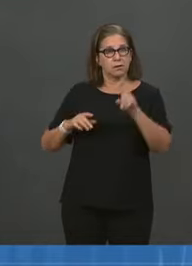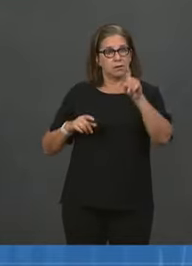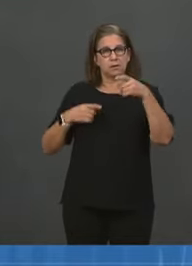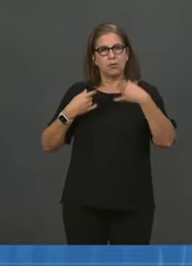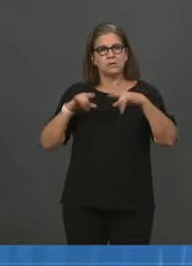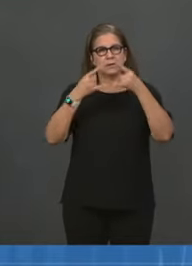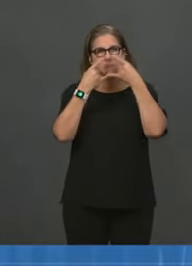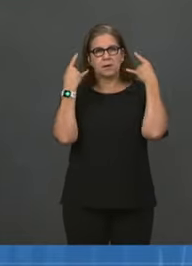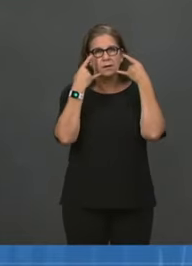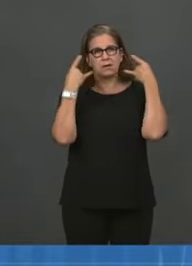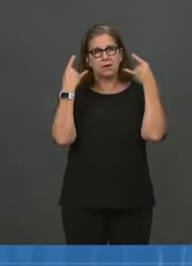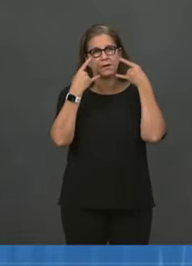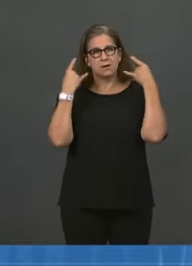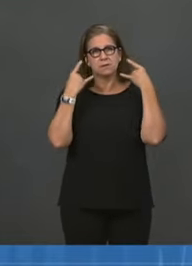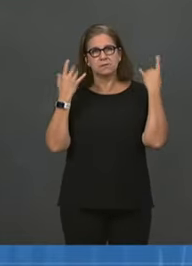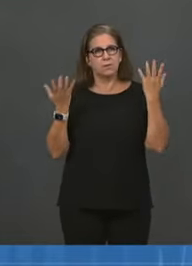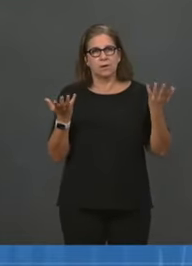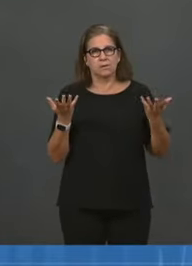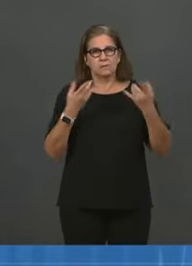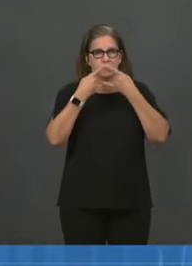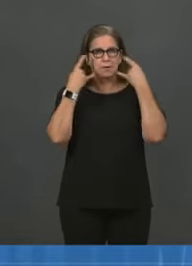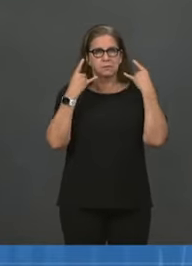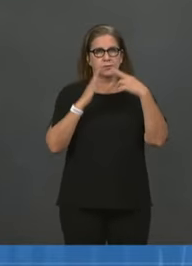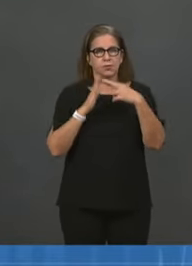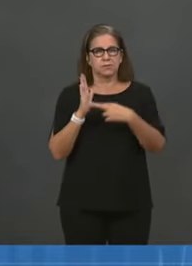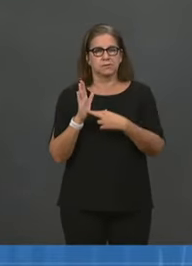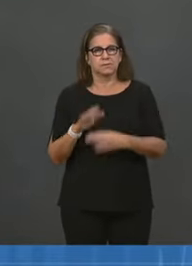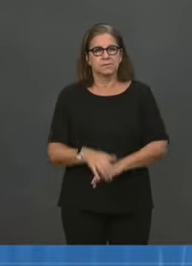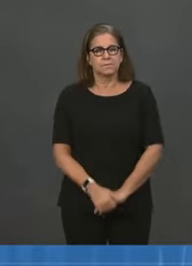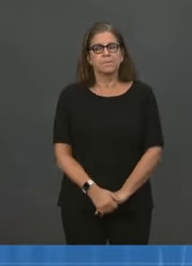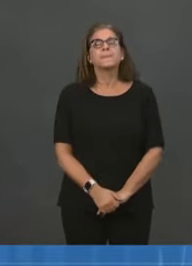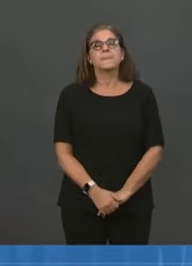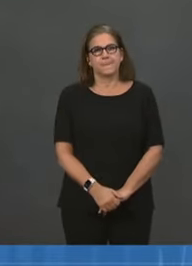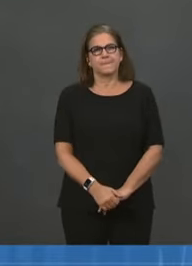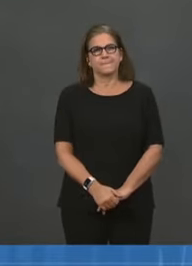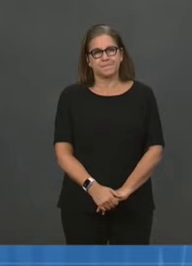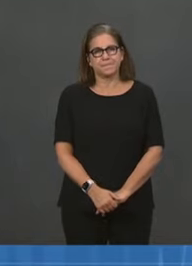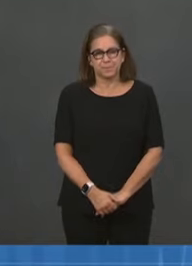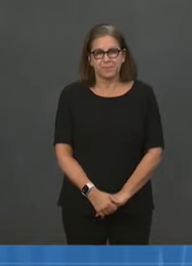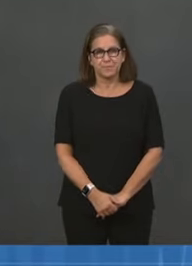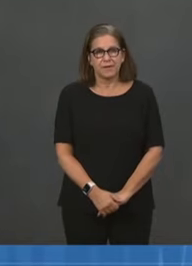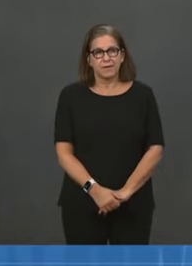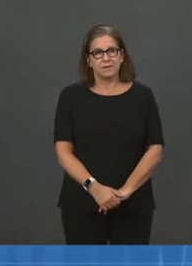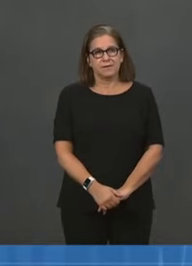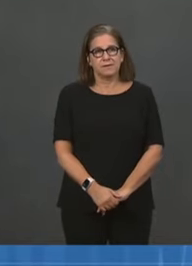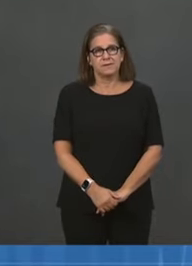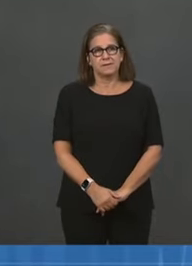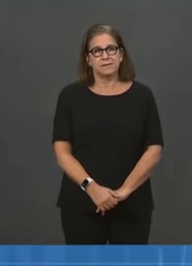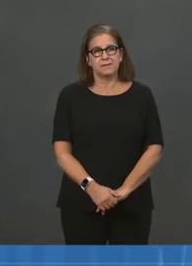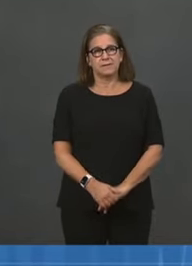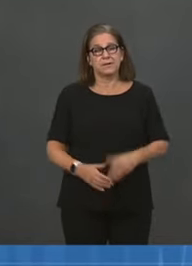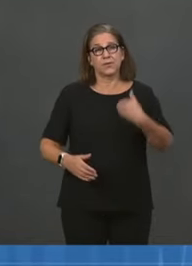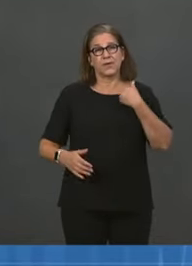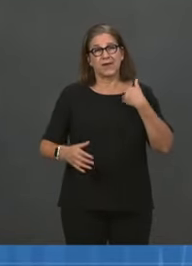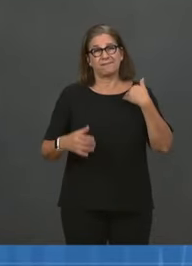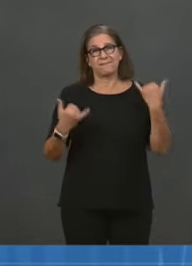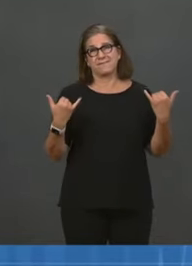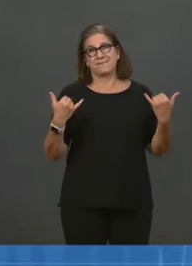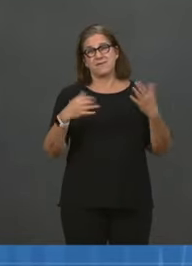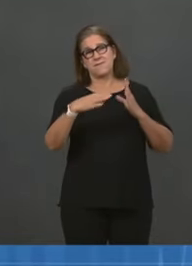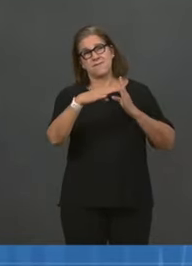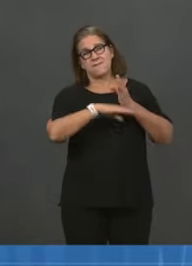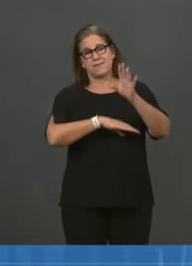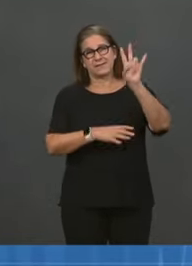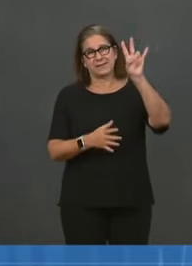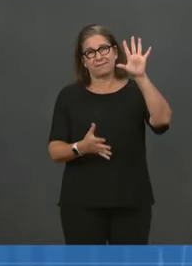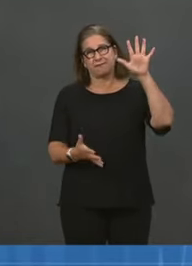Yeah, thank you for that question. You know, we still have 75,000 cases in this country, and I am very encouraged to watch these trends